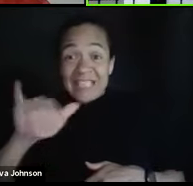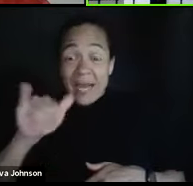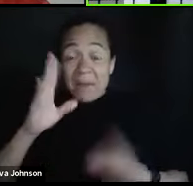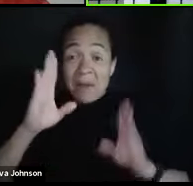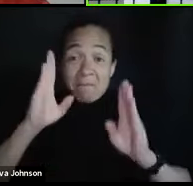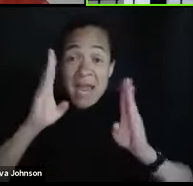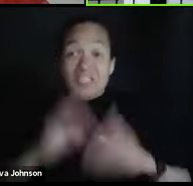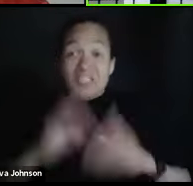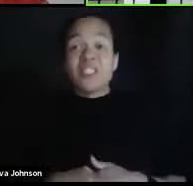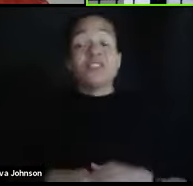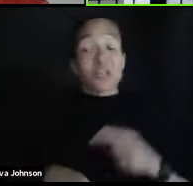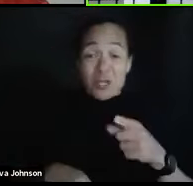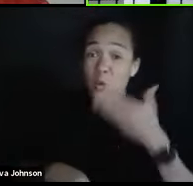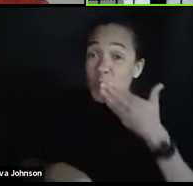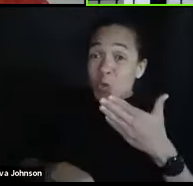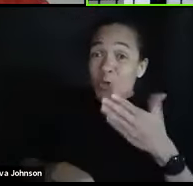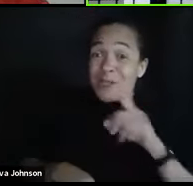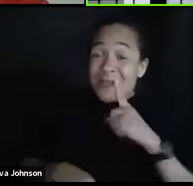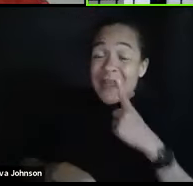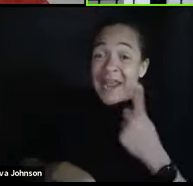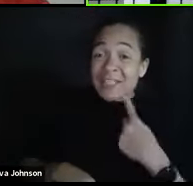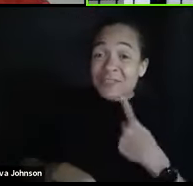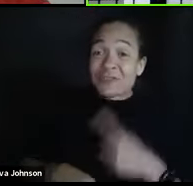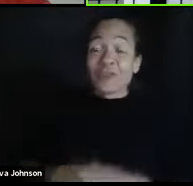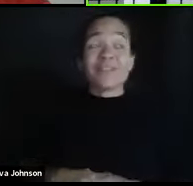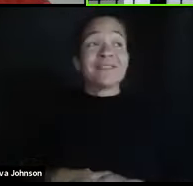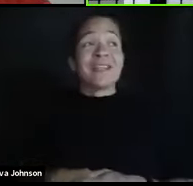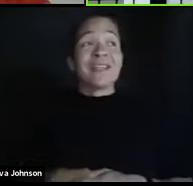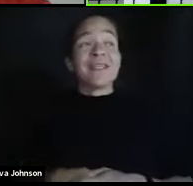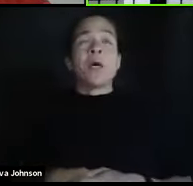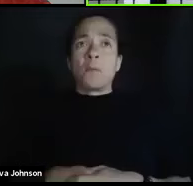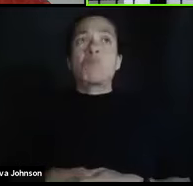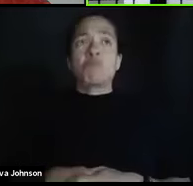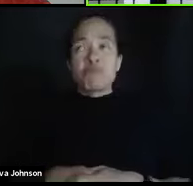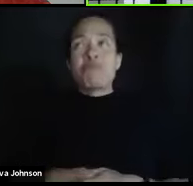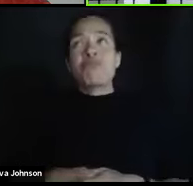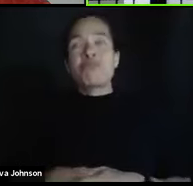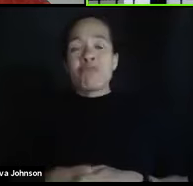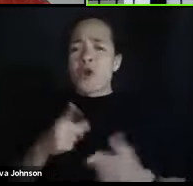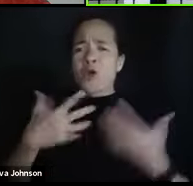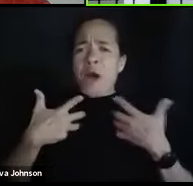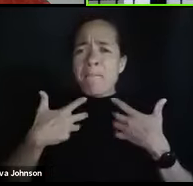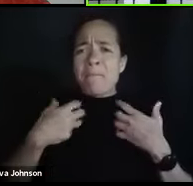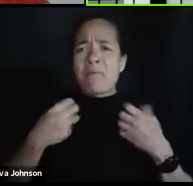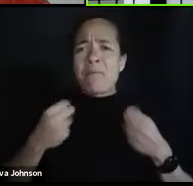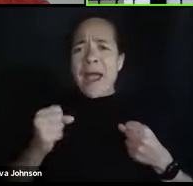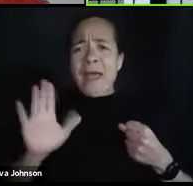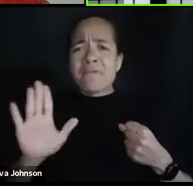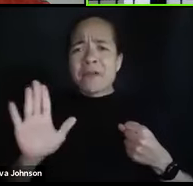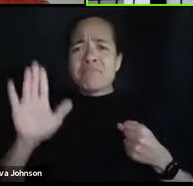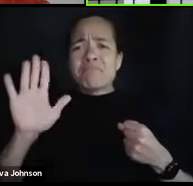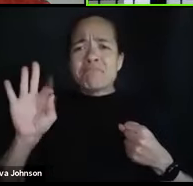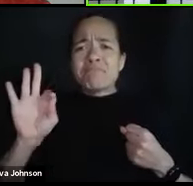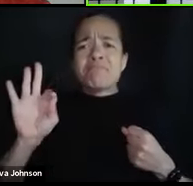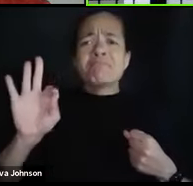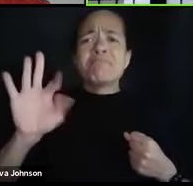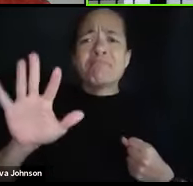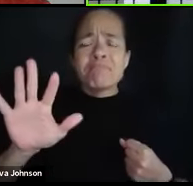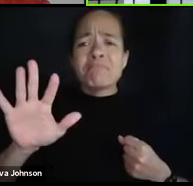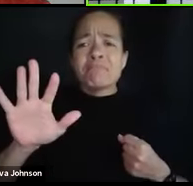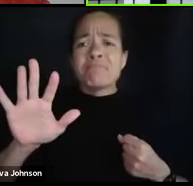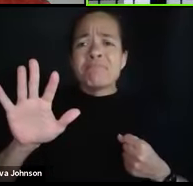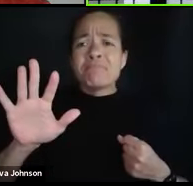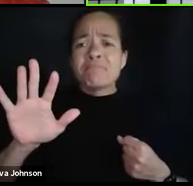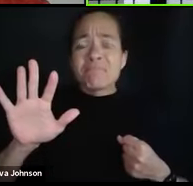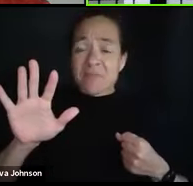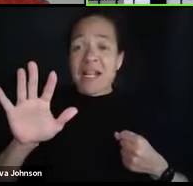That's a good one. That's a good one. And since you were brave enough to interact, I'm going to